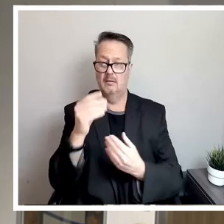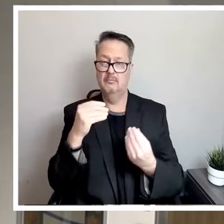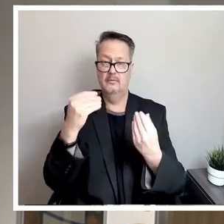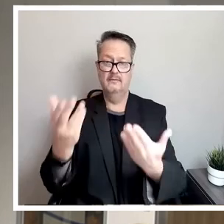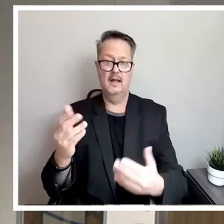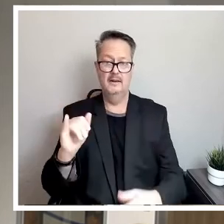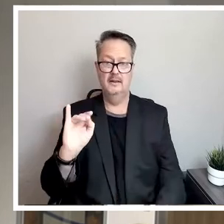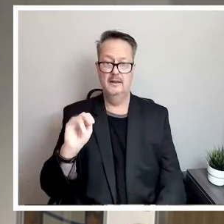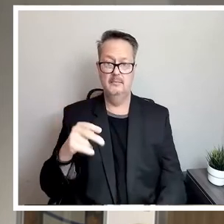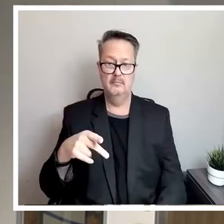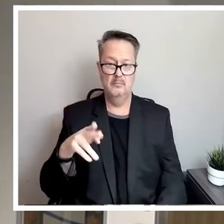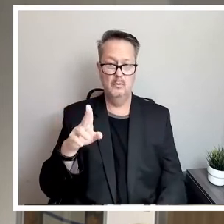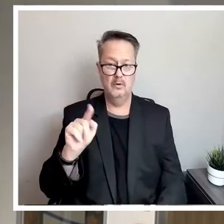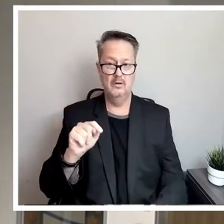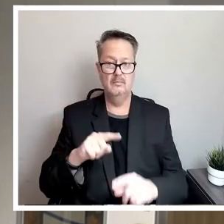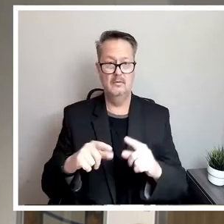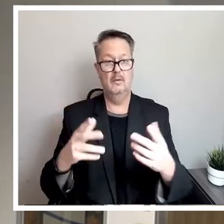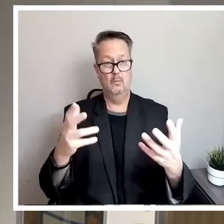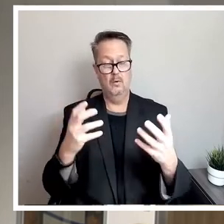like to?